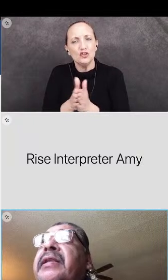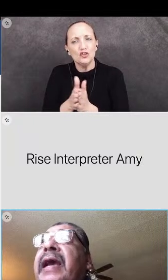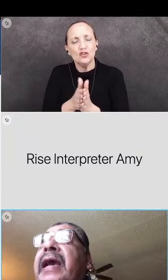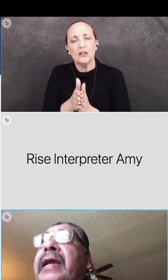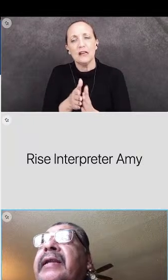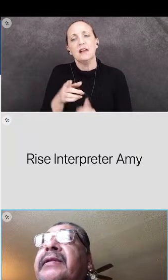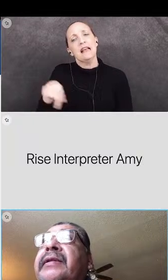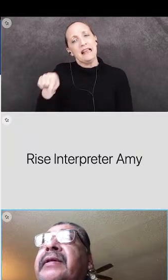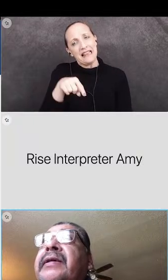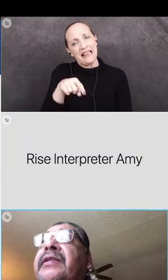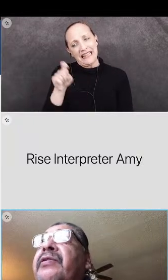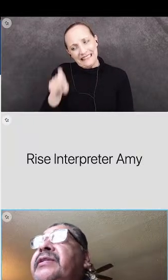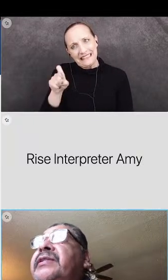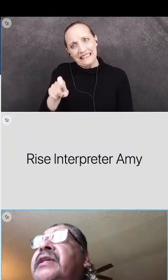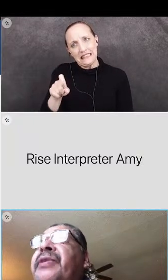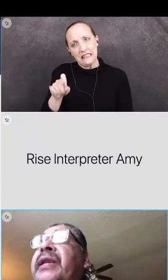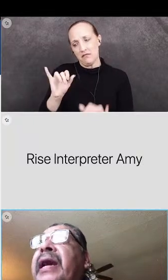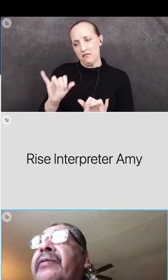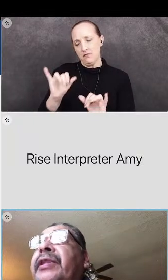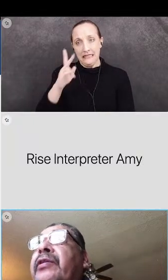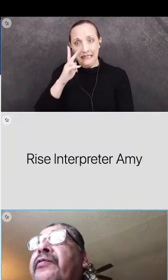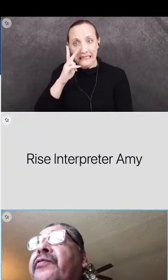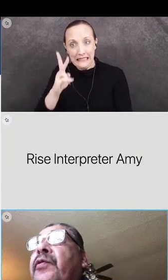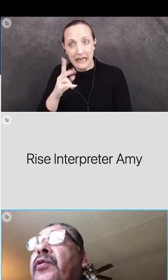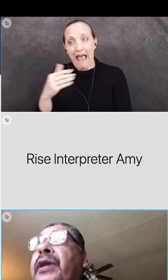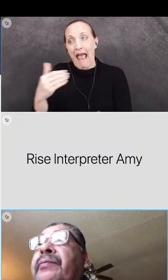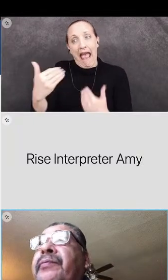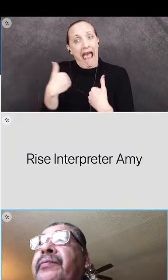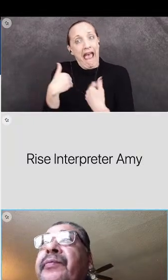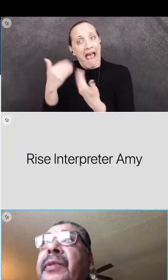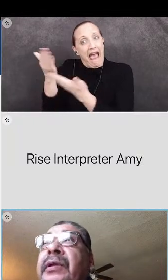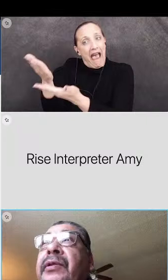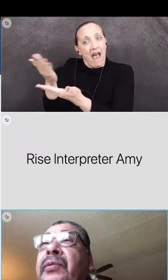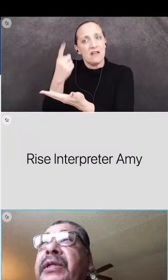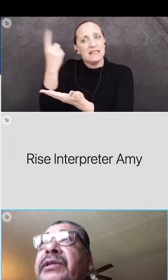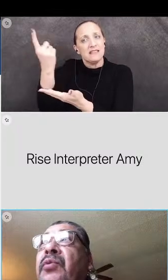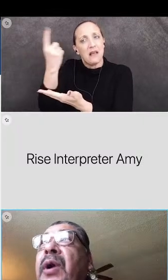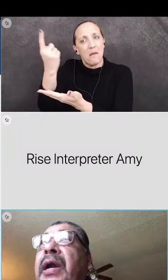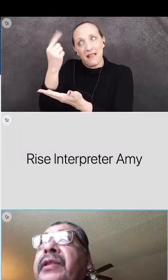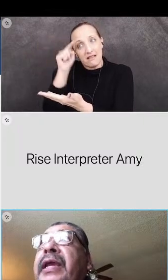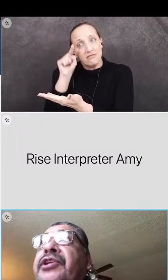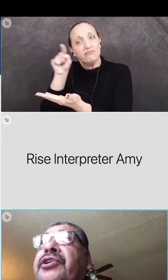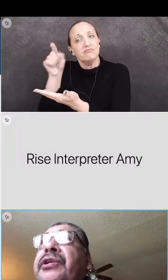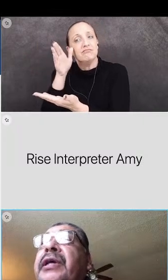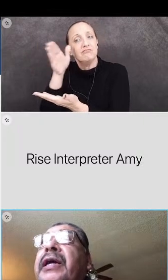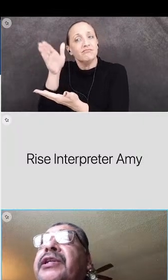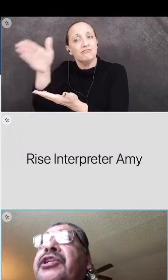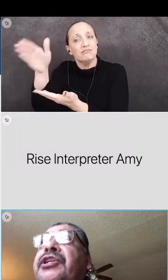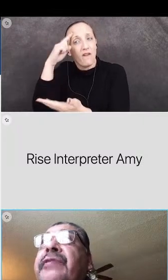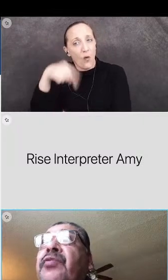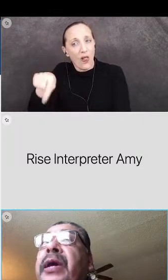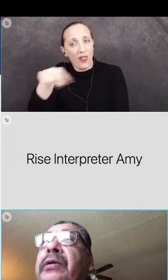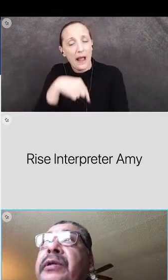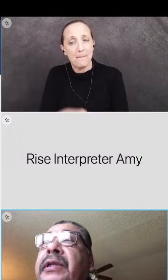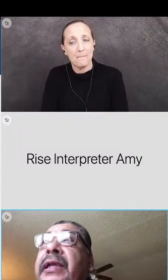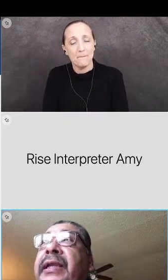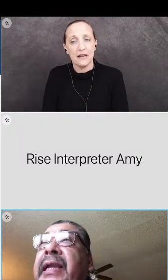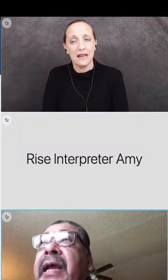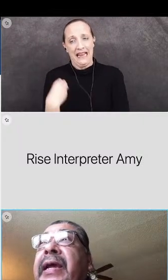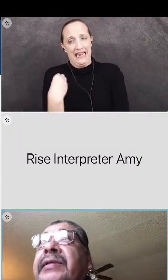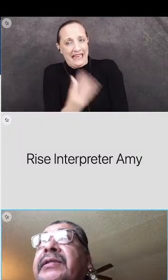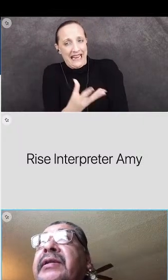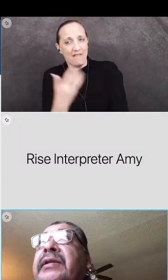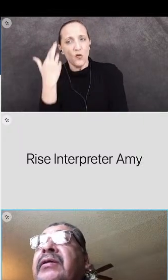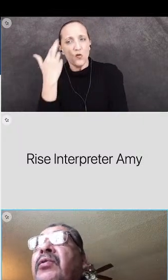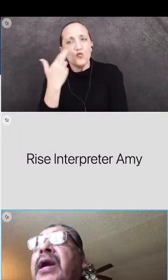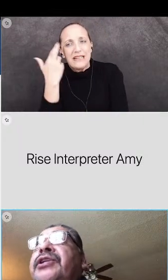that there is something out there for them. The reason why they should achieve well in